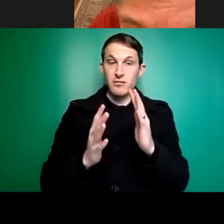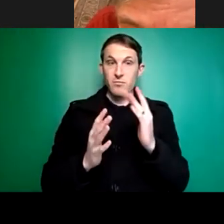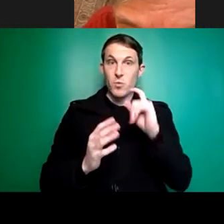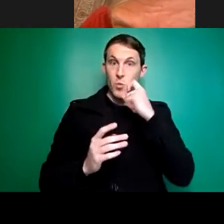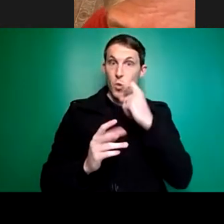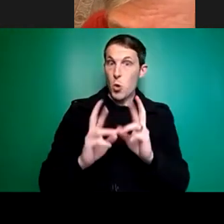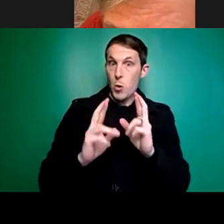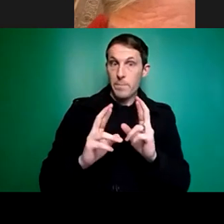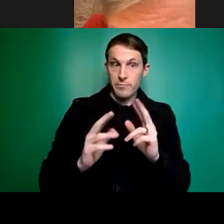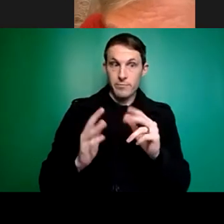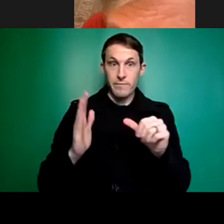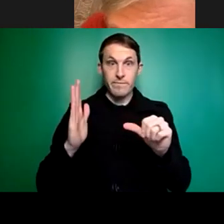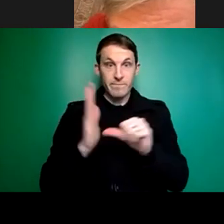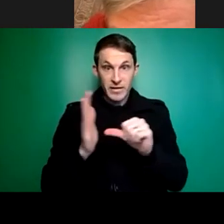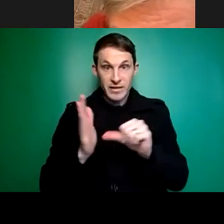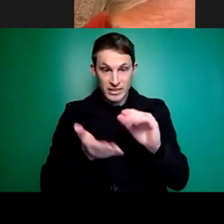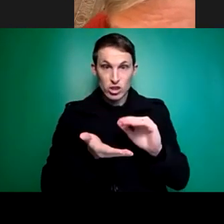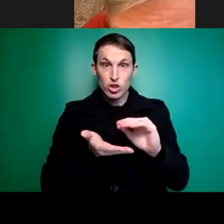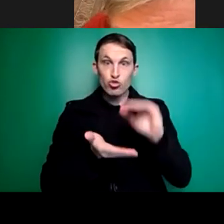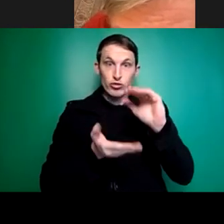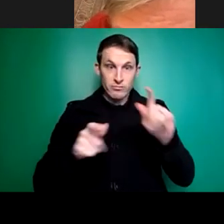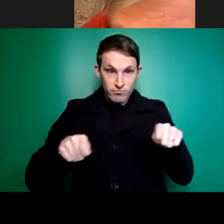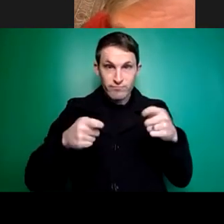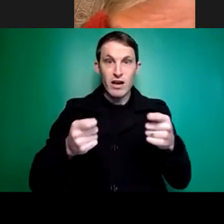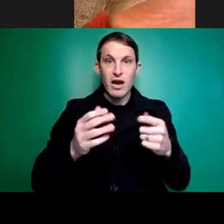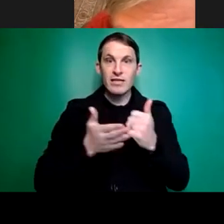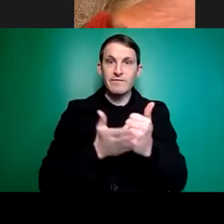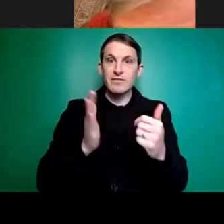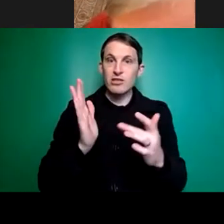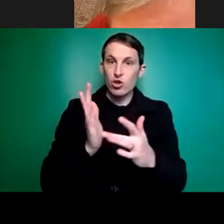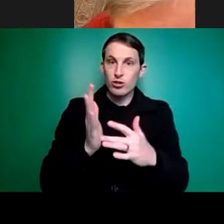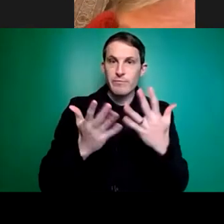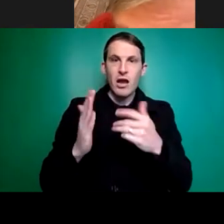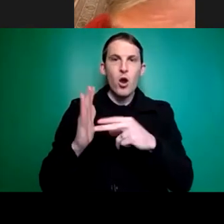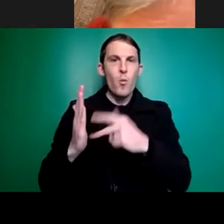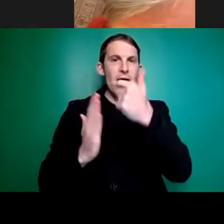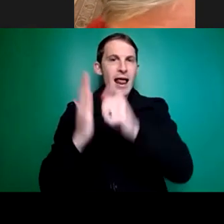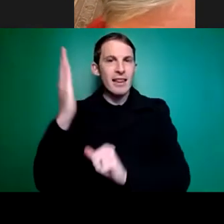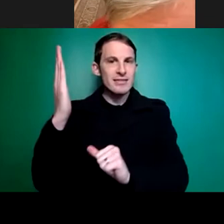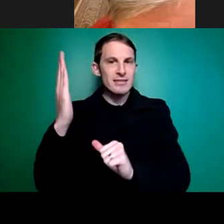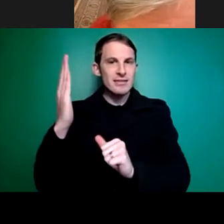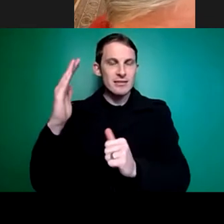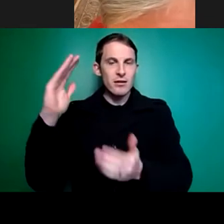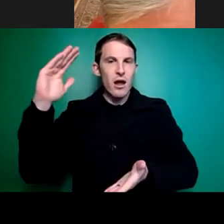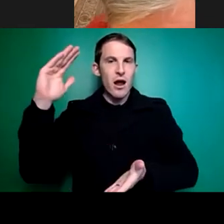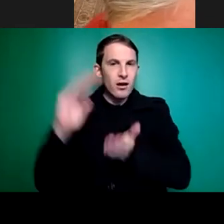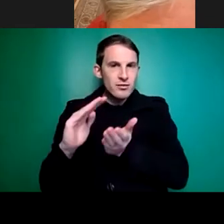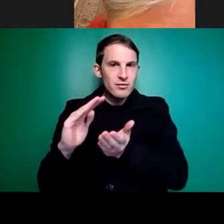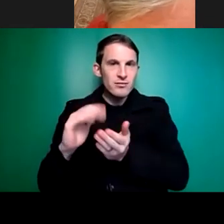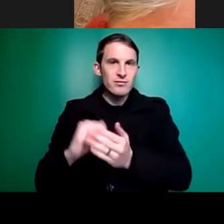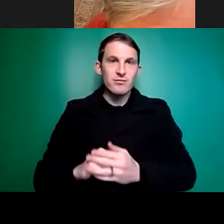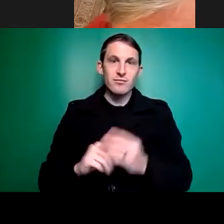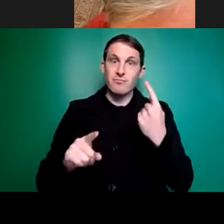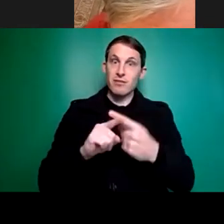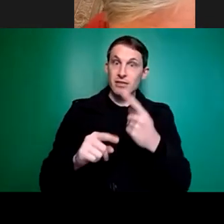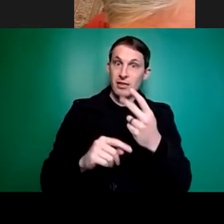will mean that those waiting times decrease, but we haven't seen that yet. And the funding for aged care is not ongoing